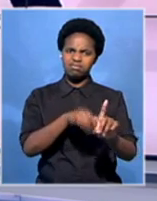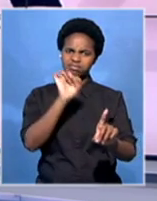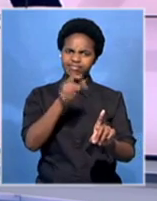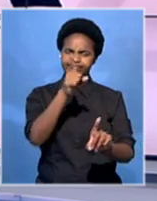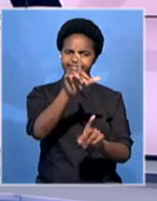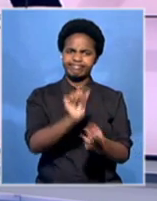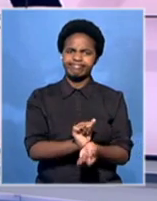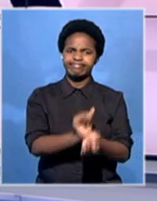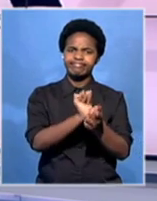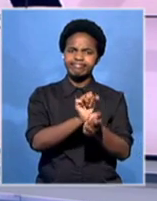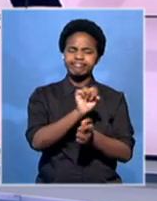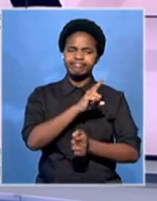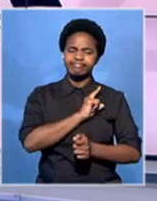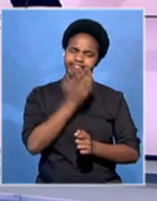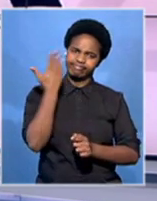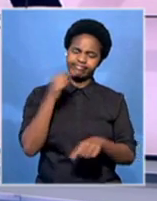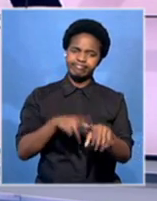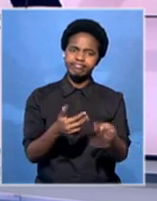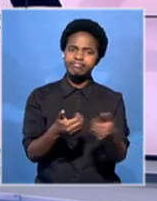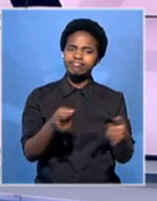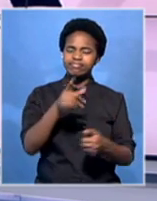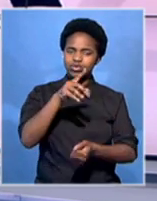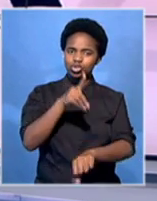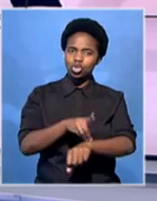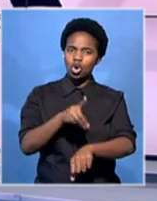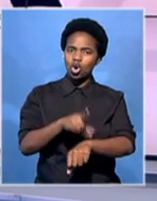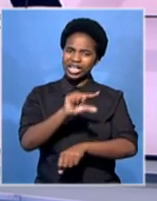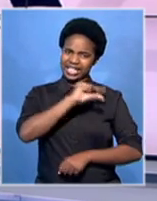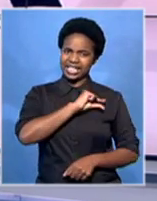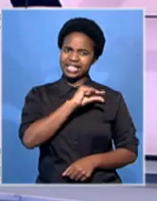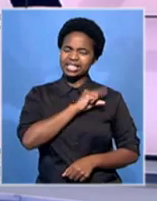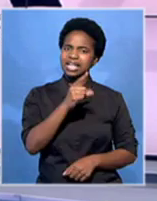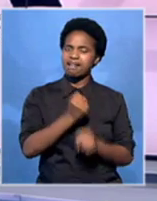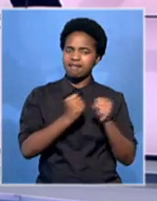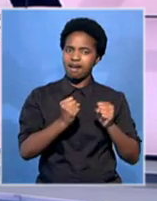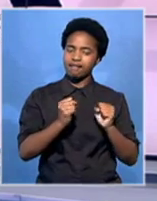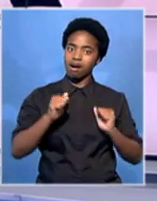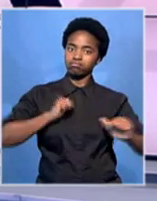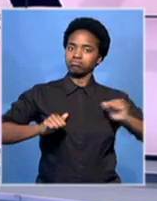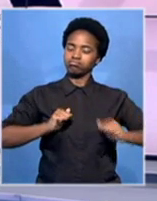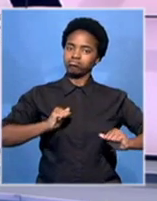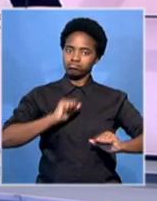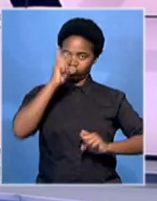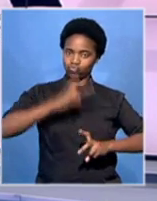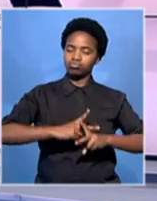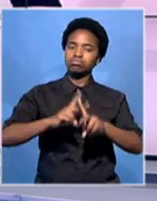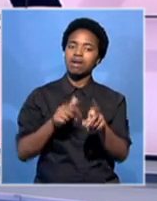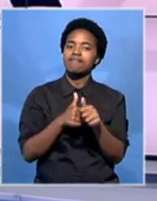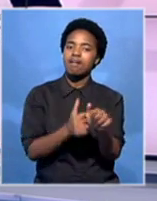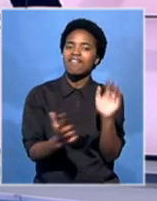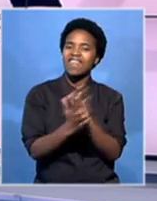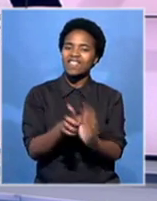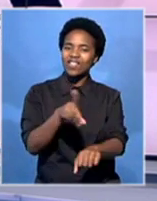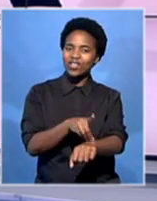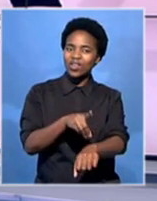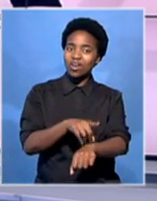in the Besson hearings underway in Pretoria. The council found Besson guilty of unprofessional conduct in December 2013 following